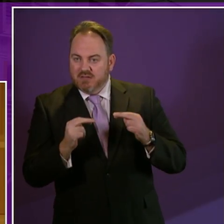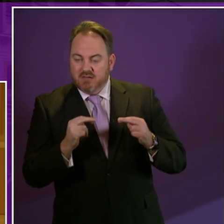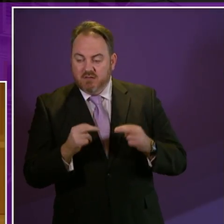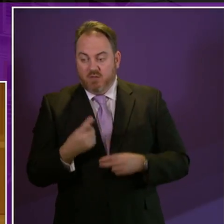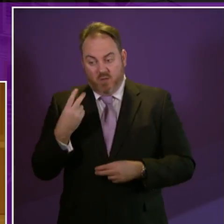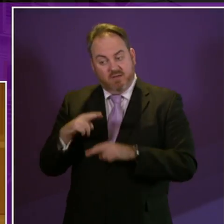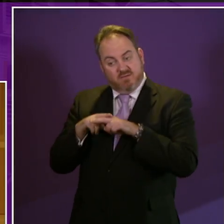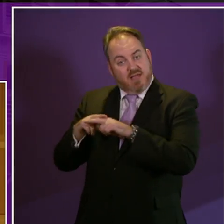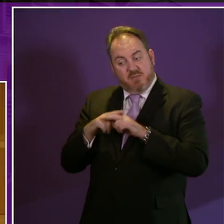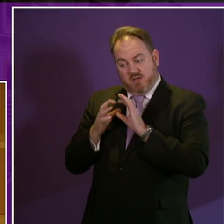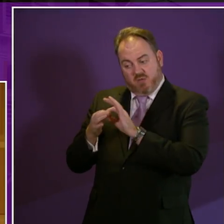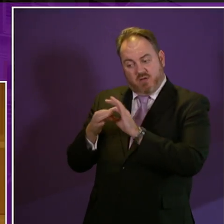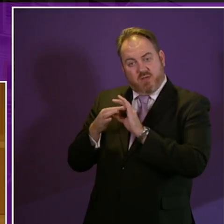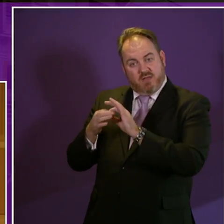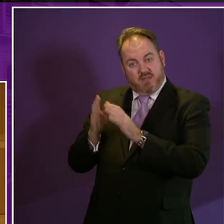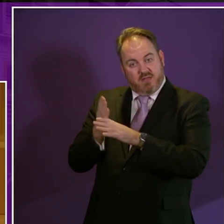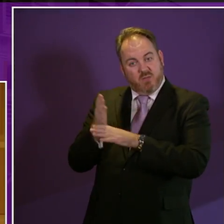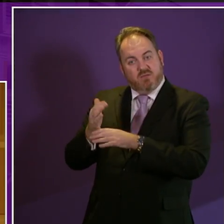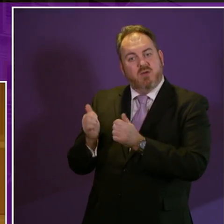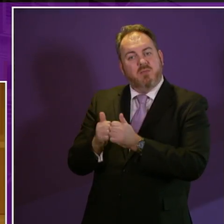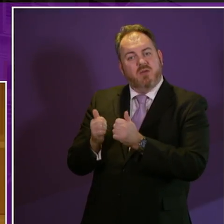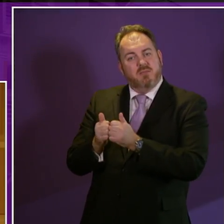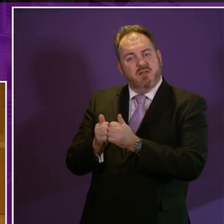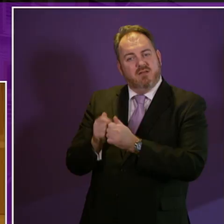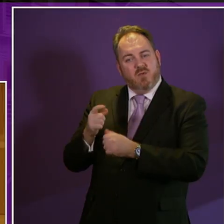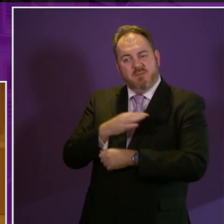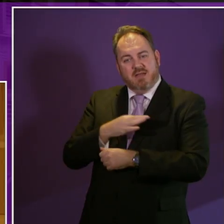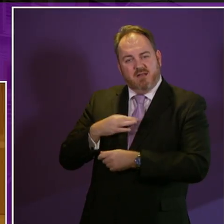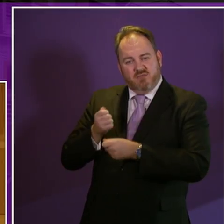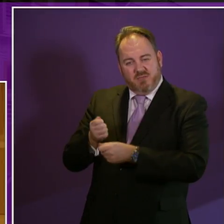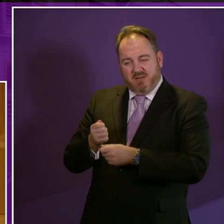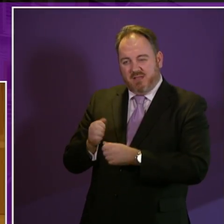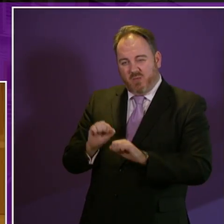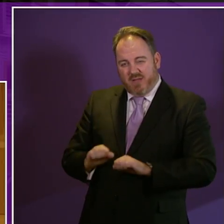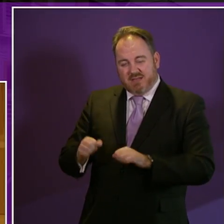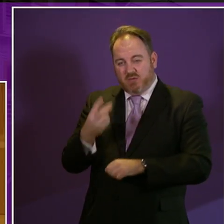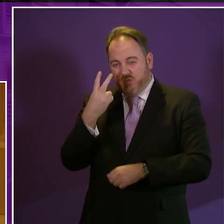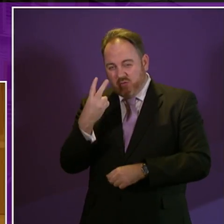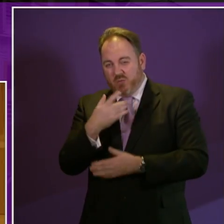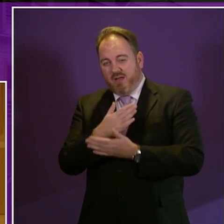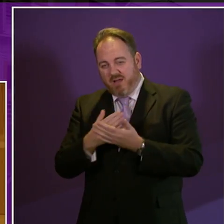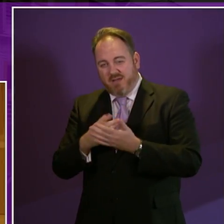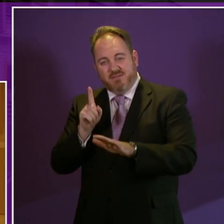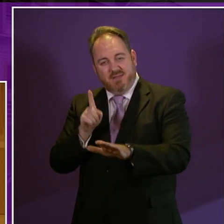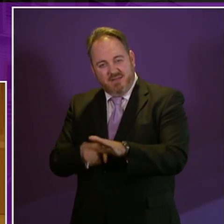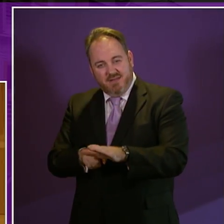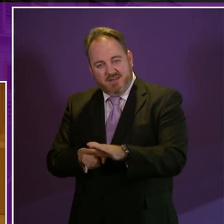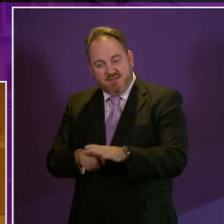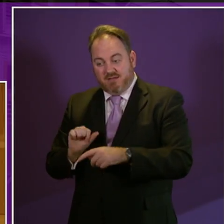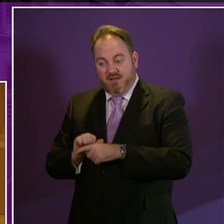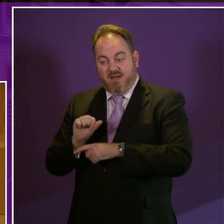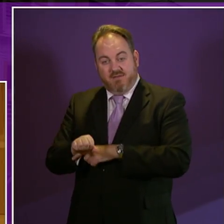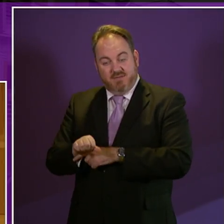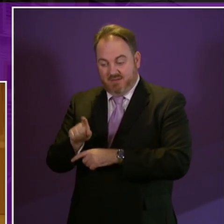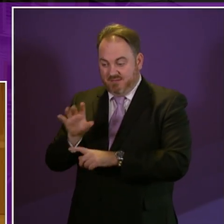family in particular who attended an appointment for treatment two and a half years after their daughter was diagnosed with a complex